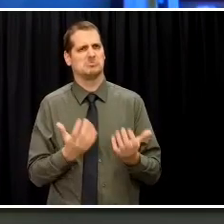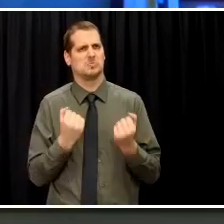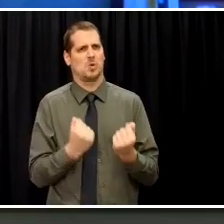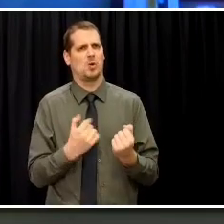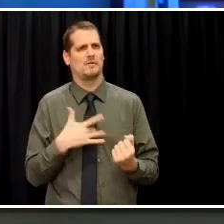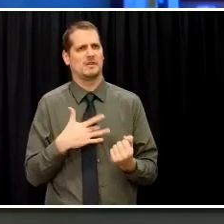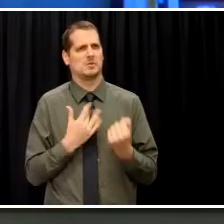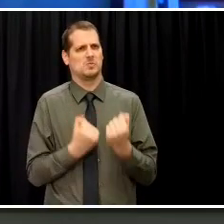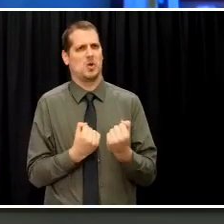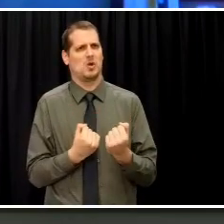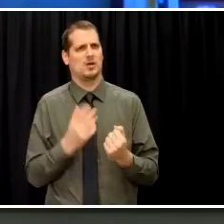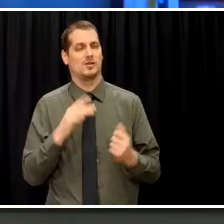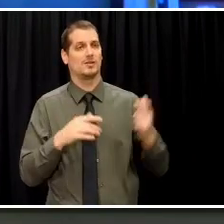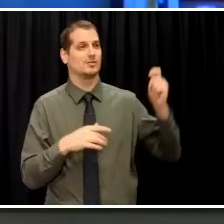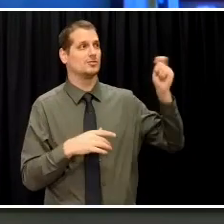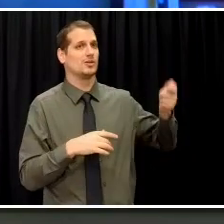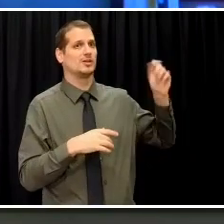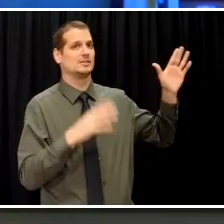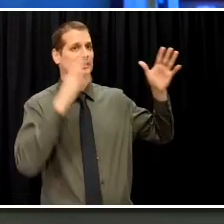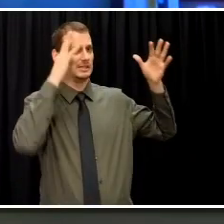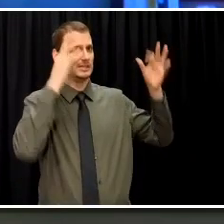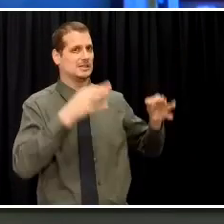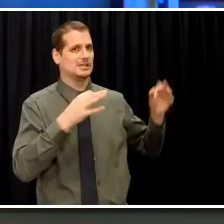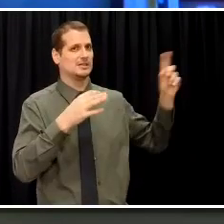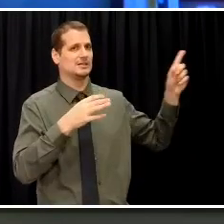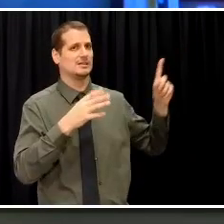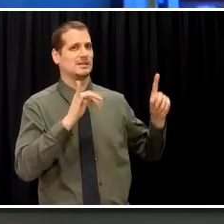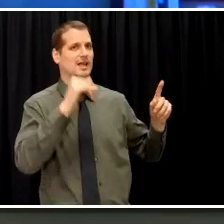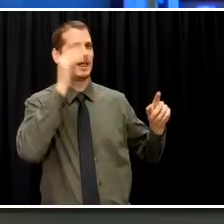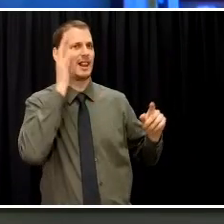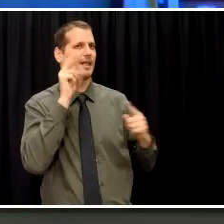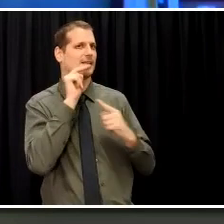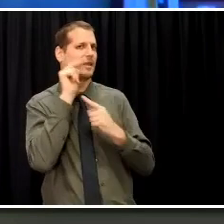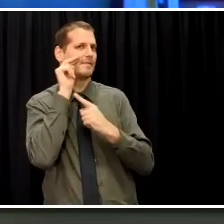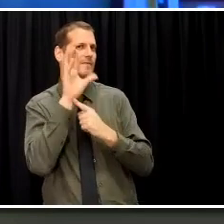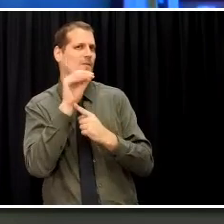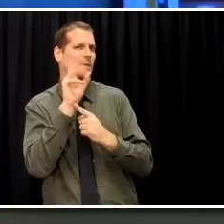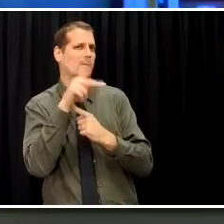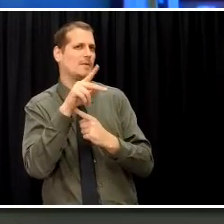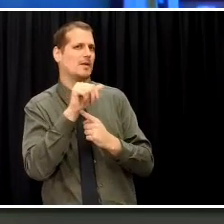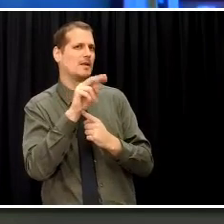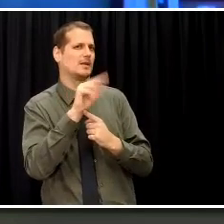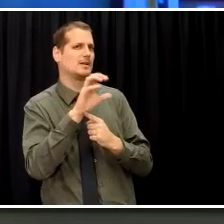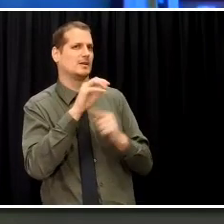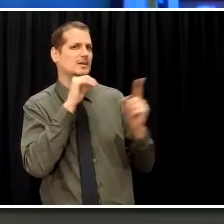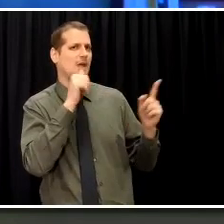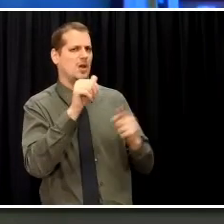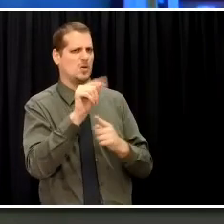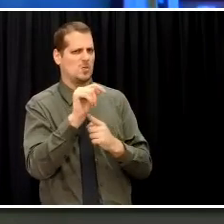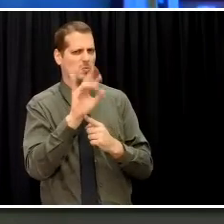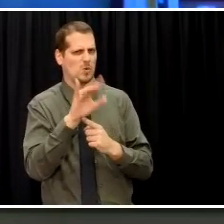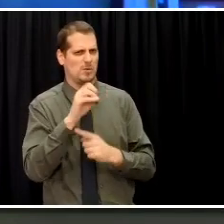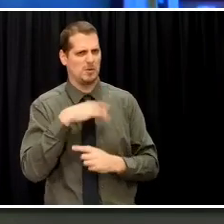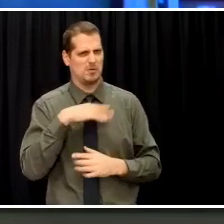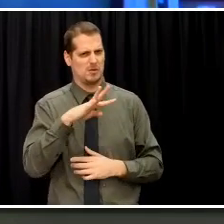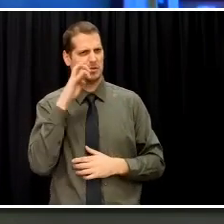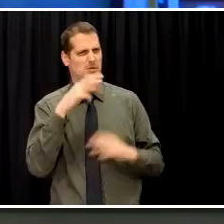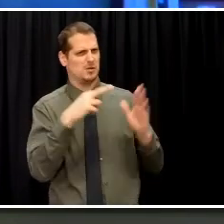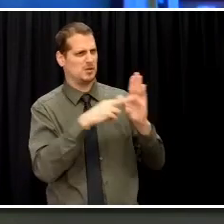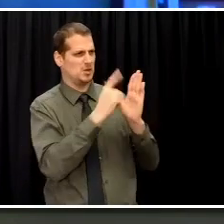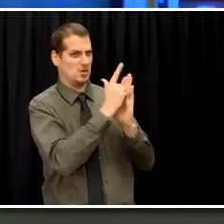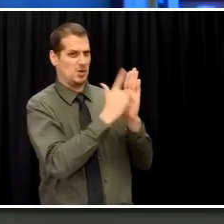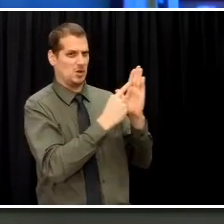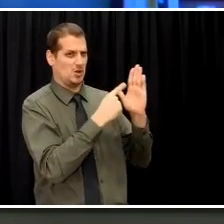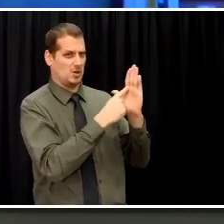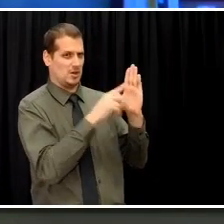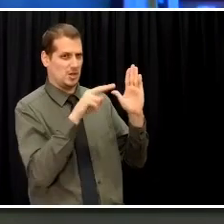a judge who ruled that somehow ANCs are not considered tribes when the plain language of the law in the CARES Act